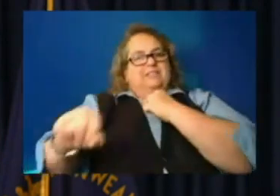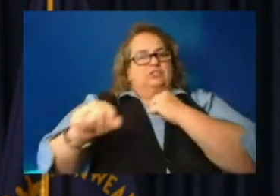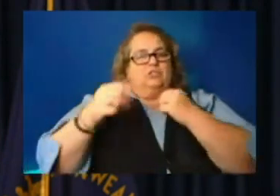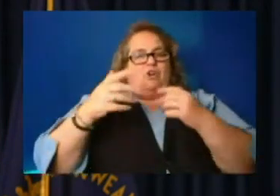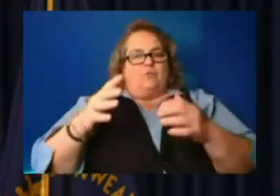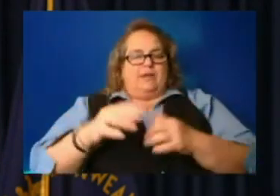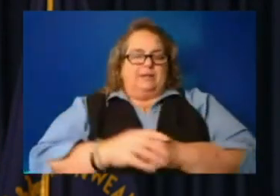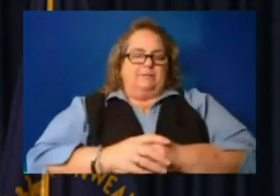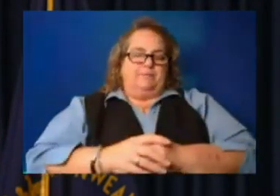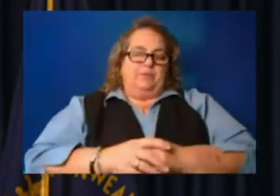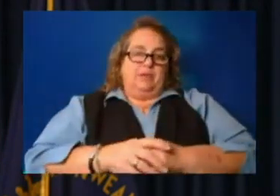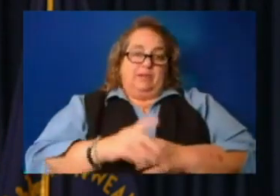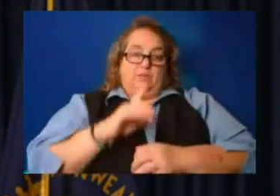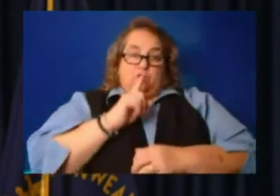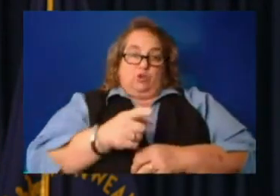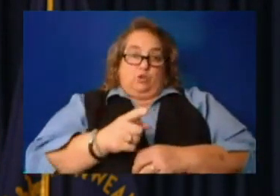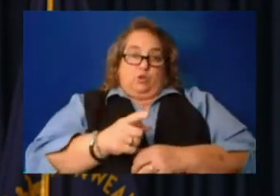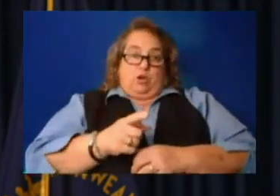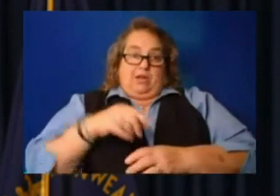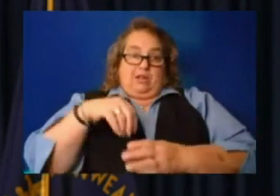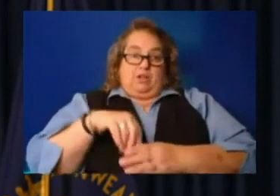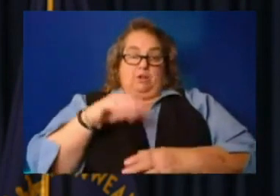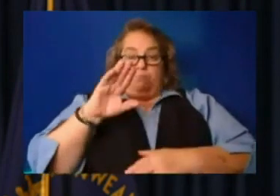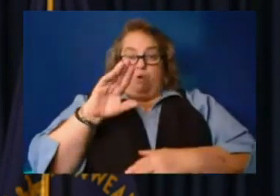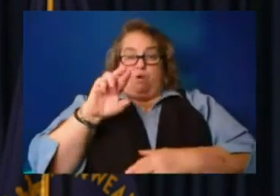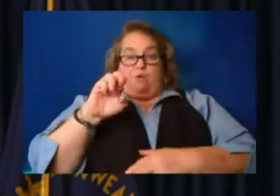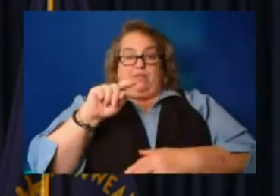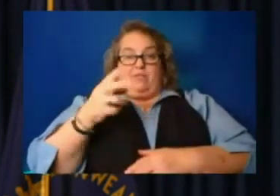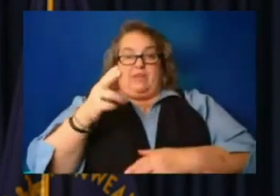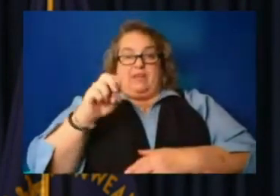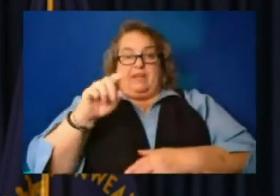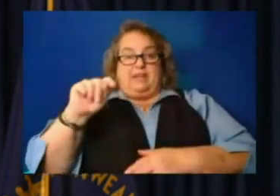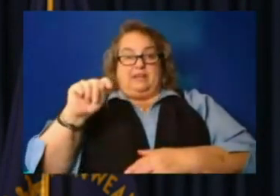you are in breath it, Clay, uh,